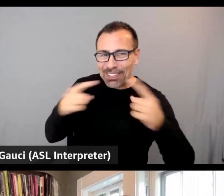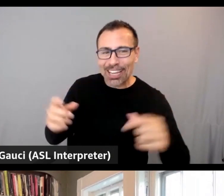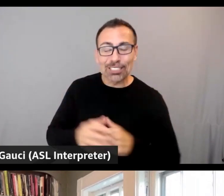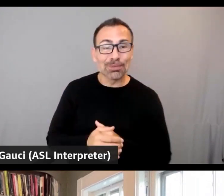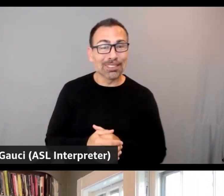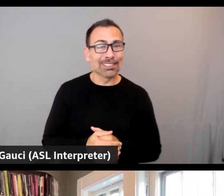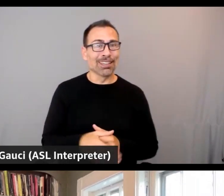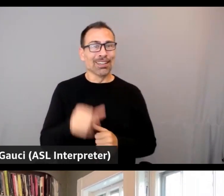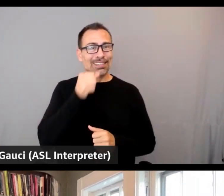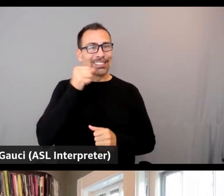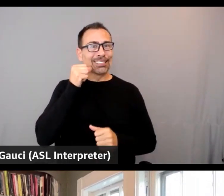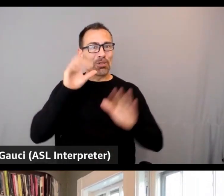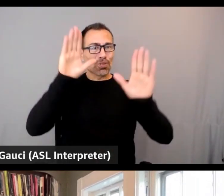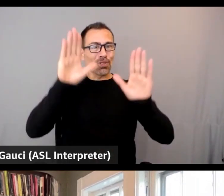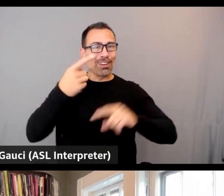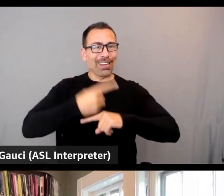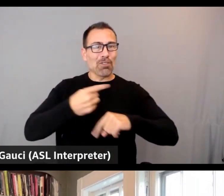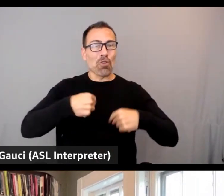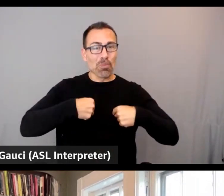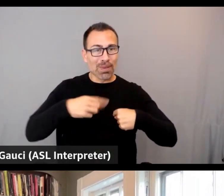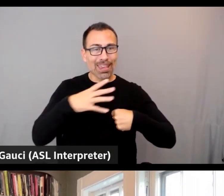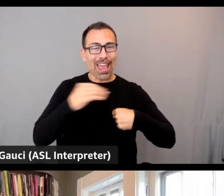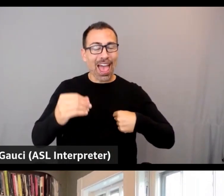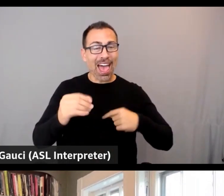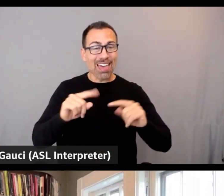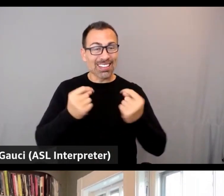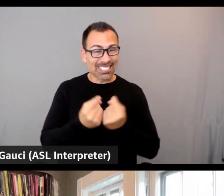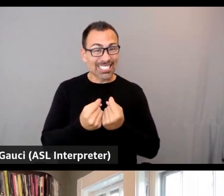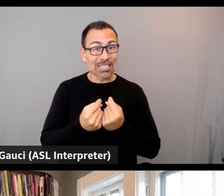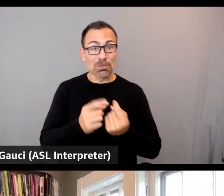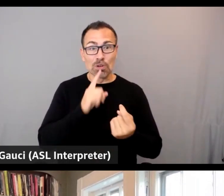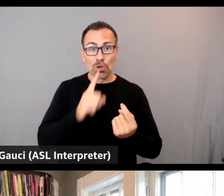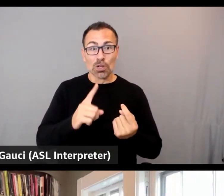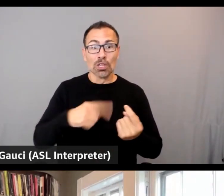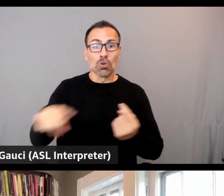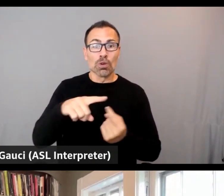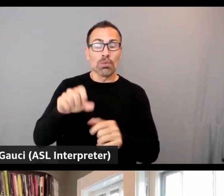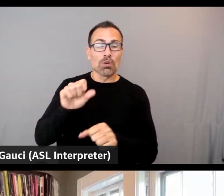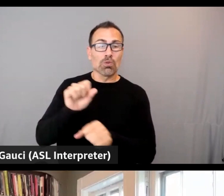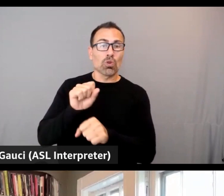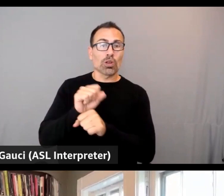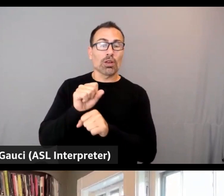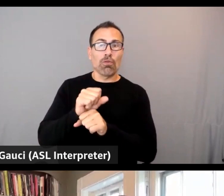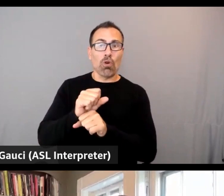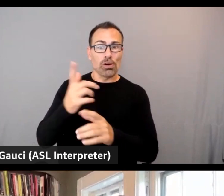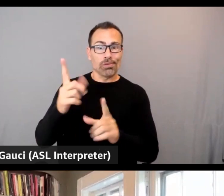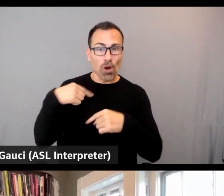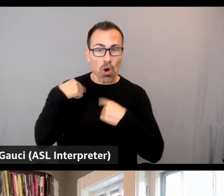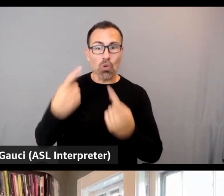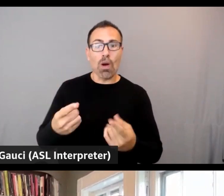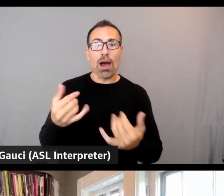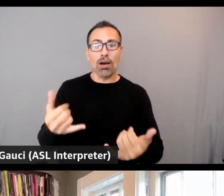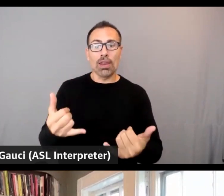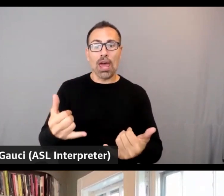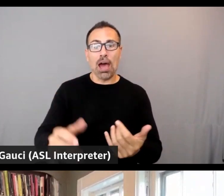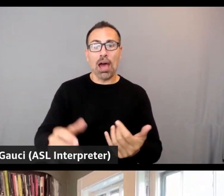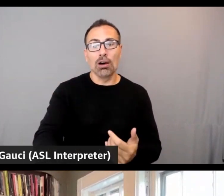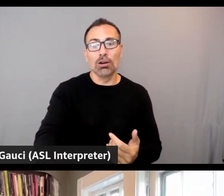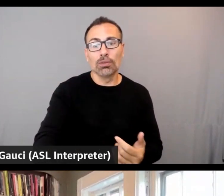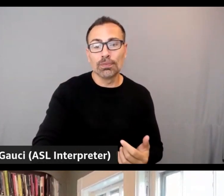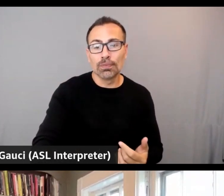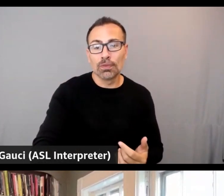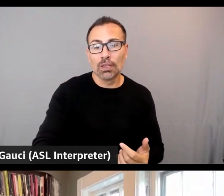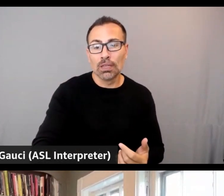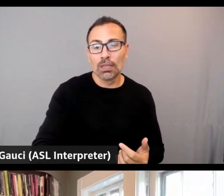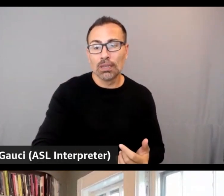for me and the team, and we really have been working for a while now, as you can imagine, on thinking about how to